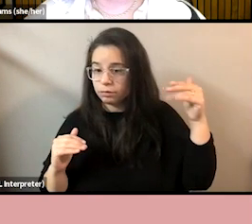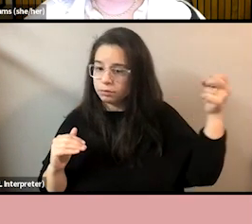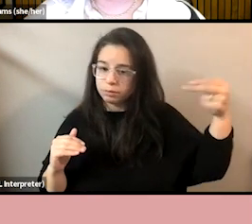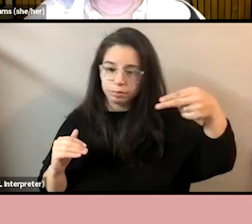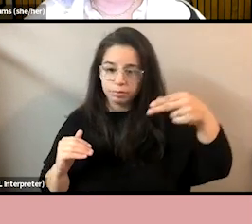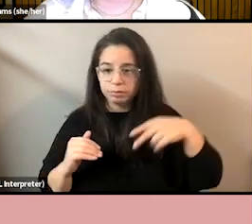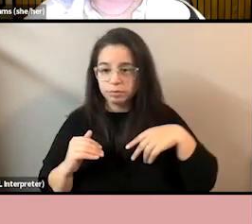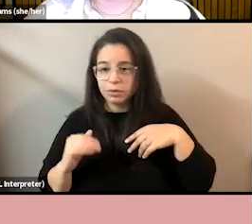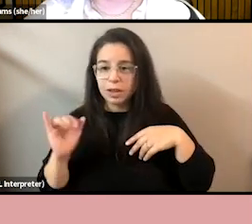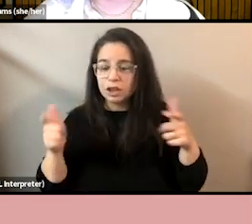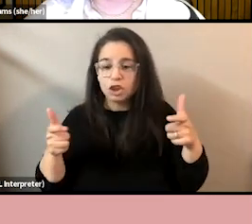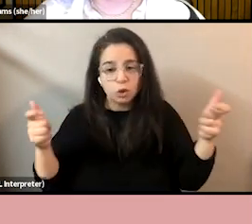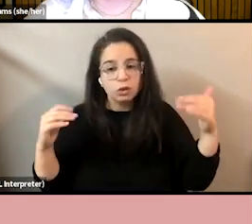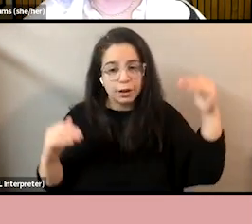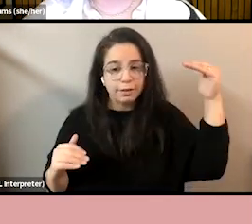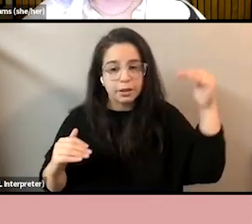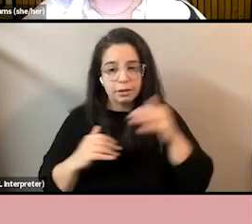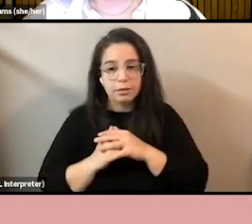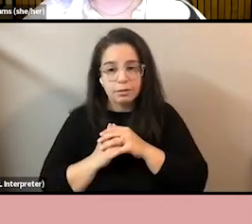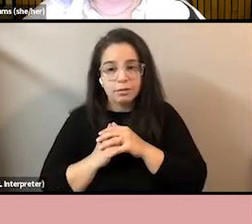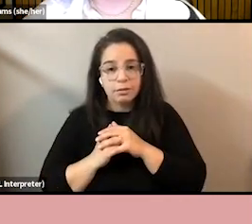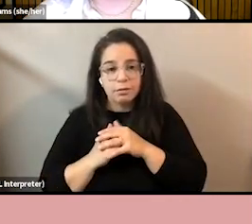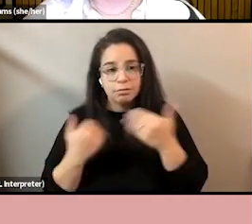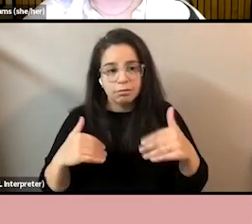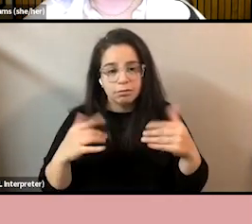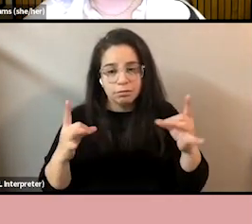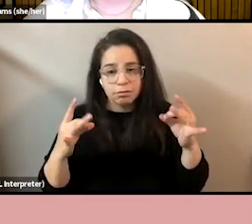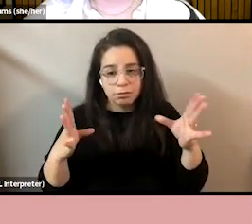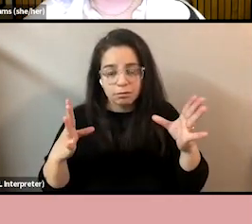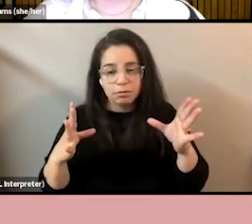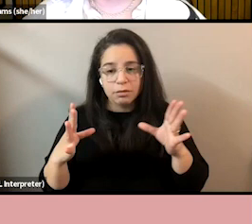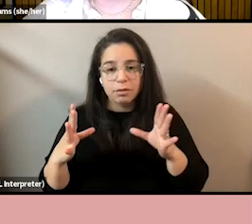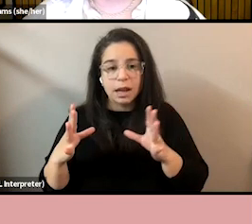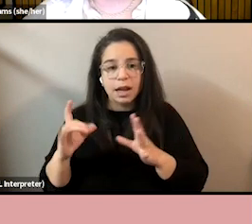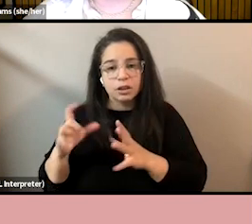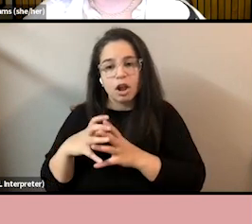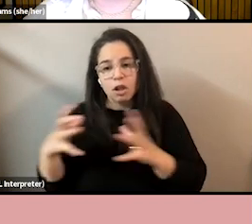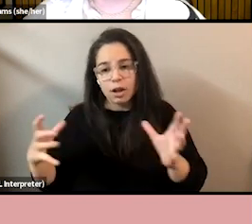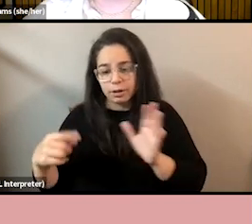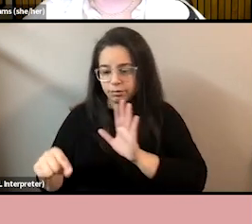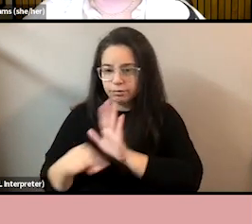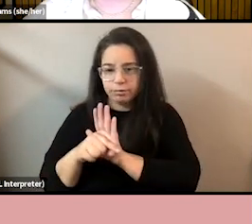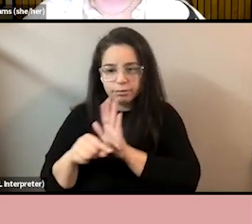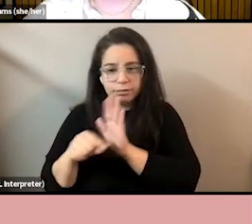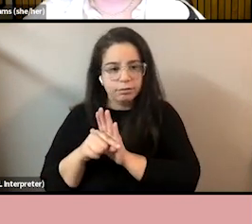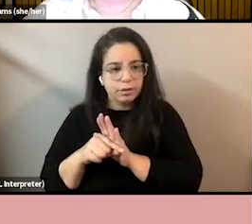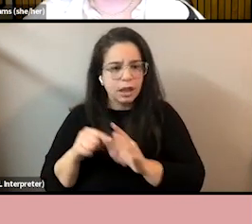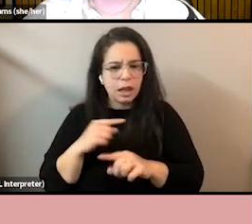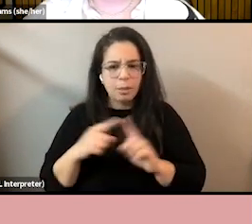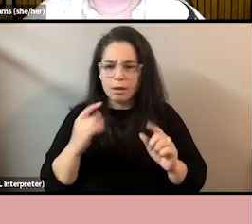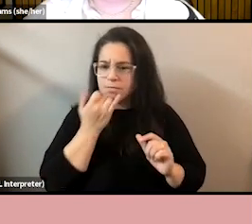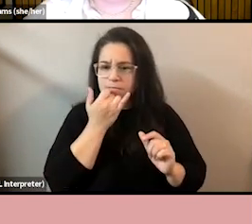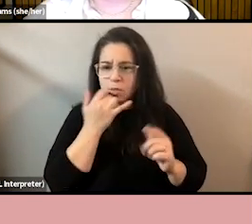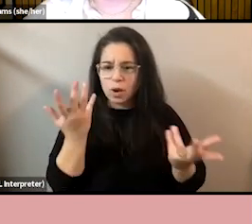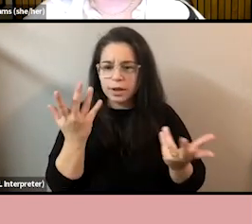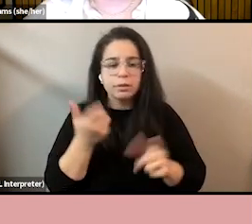That is a huge deficit. That is a huge penalty to pay for nothing more than being both black and